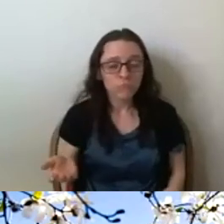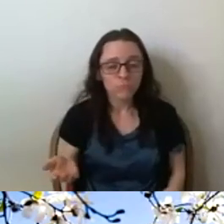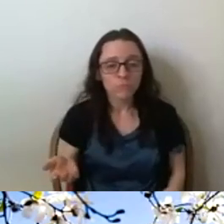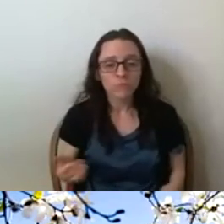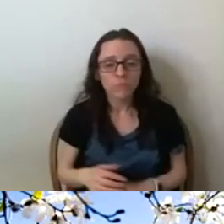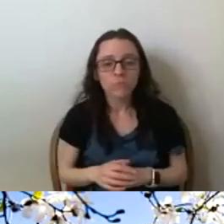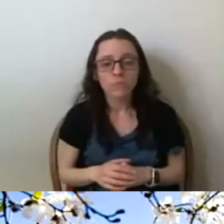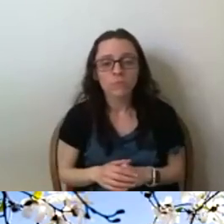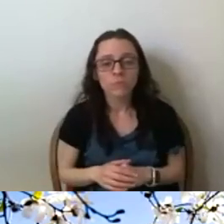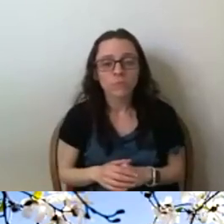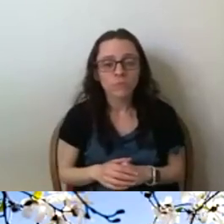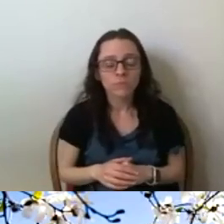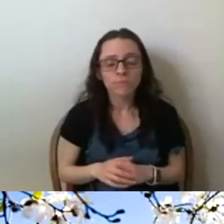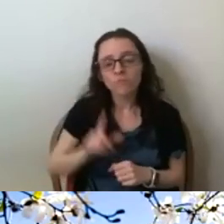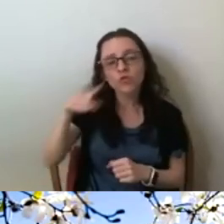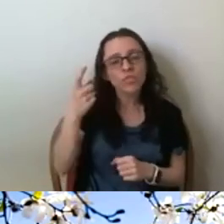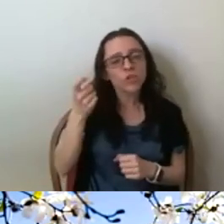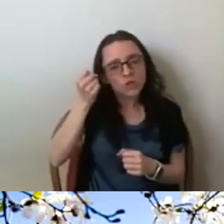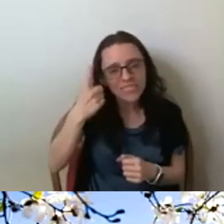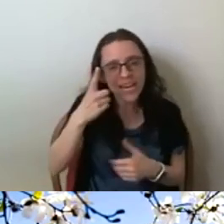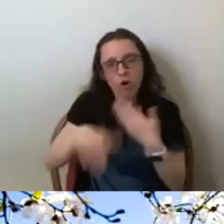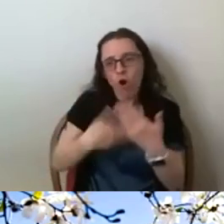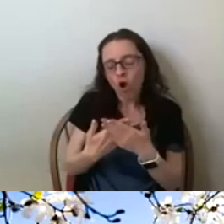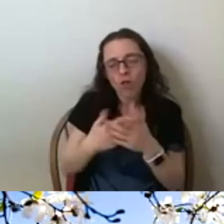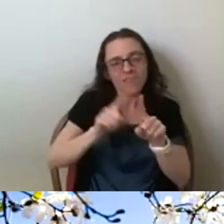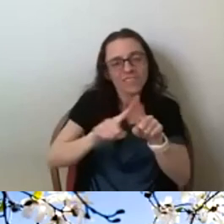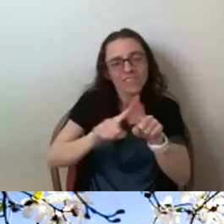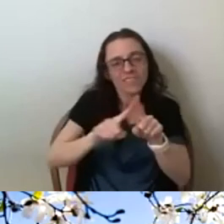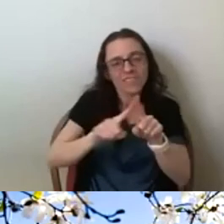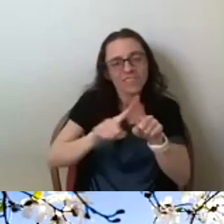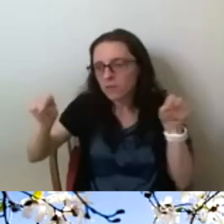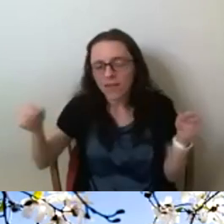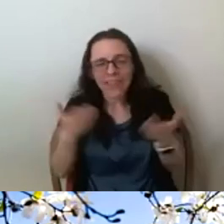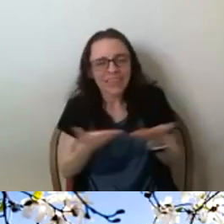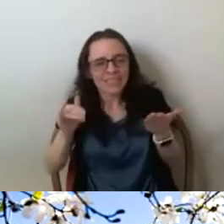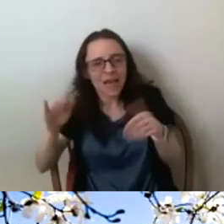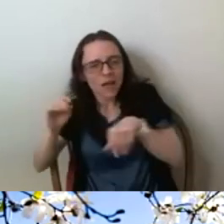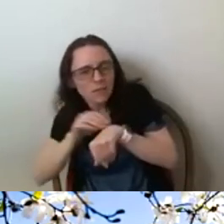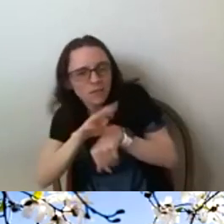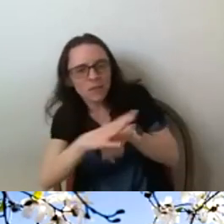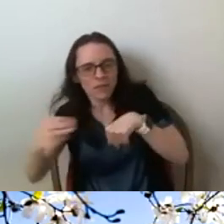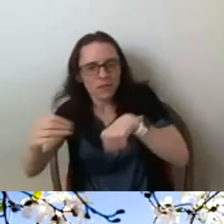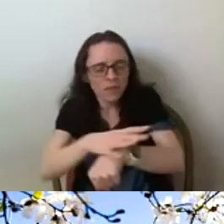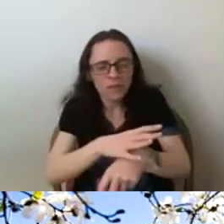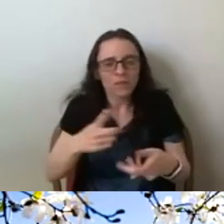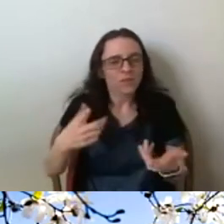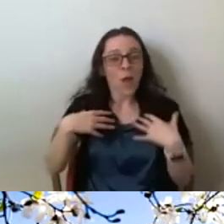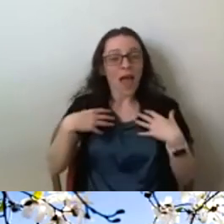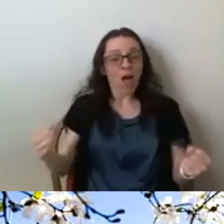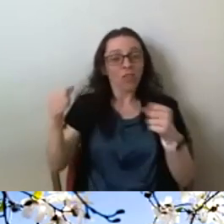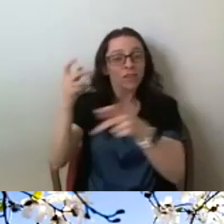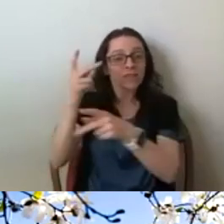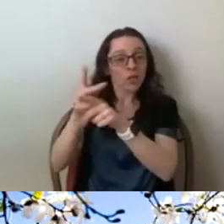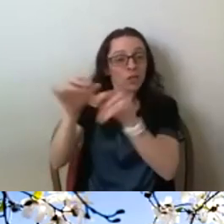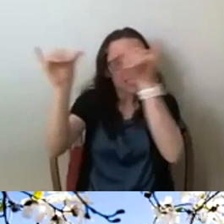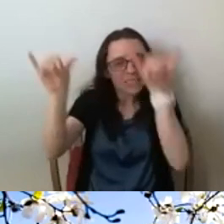I guess, all of the factors that are at play when it comes to, um, just like the healthcare system and health disparities.